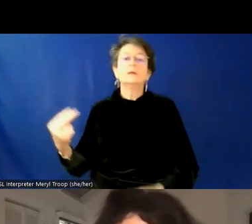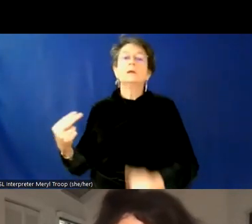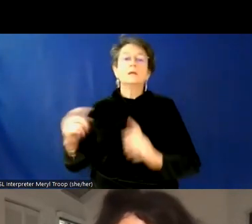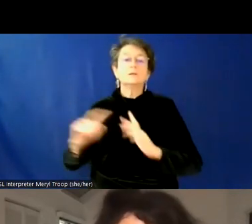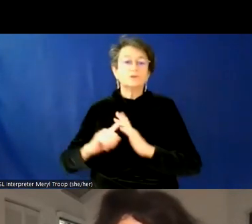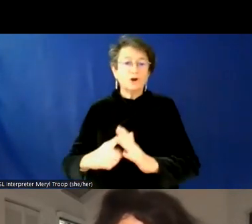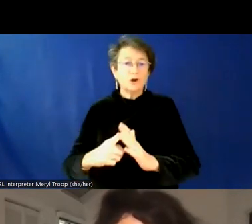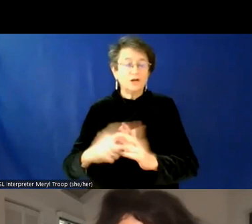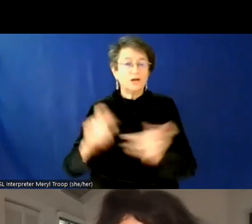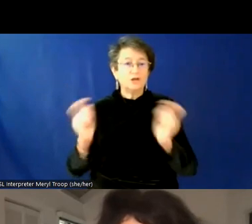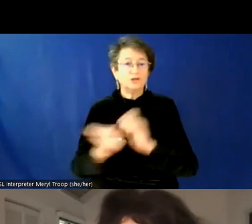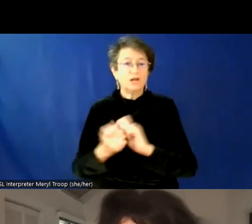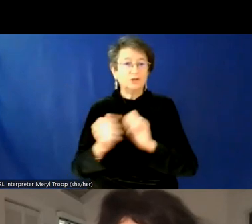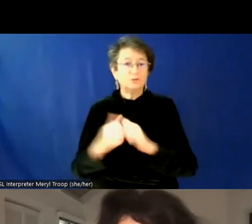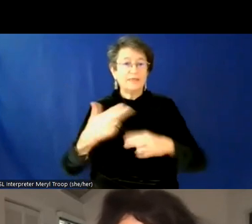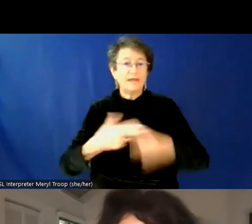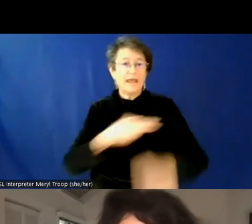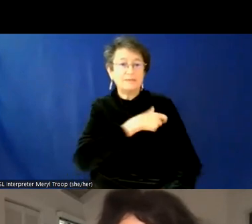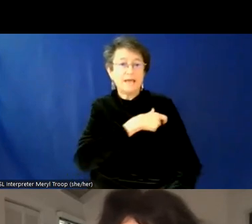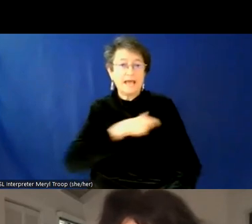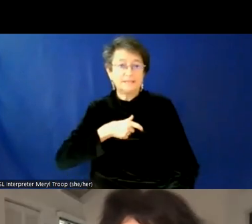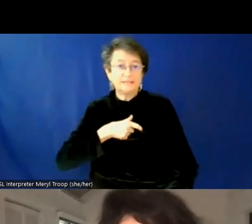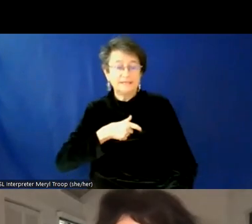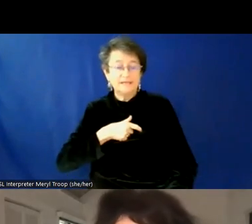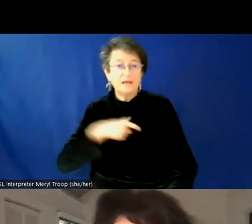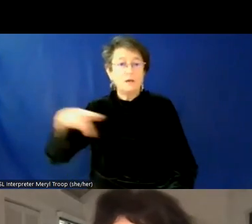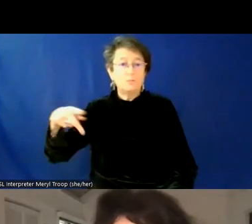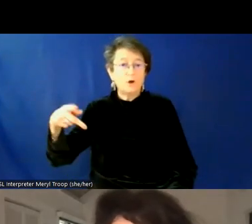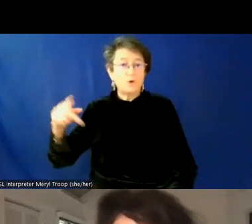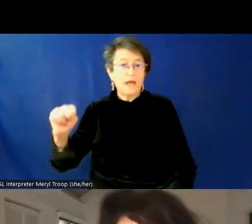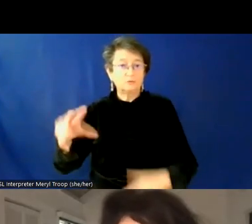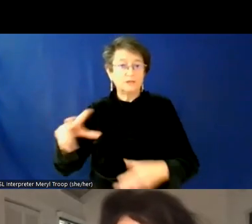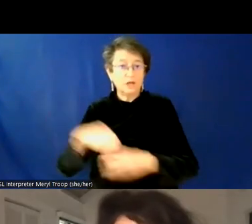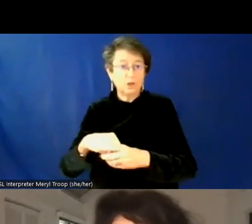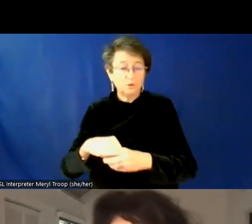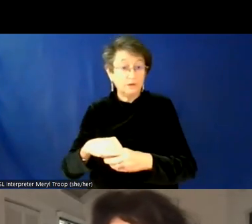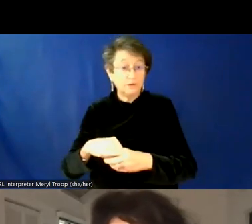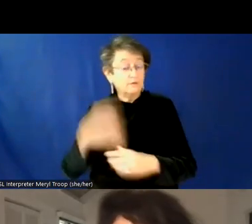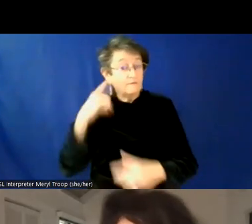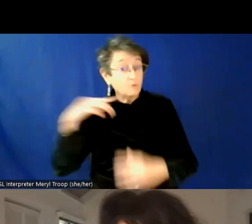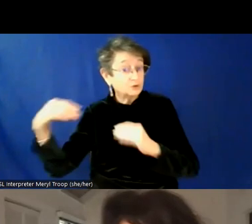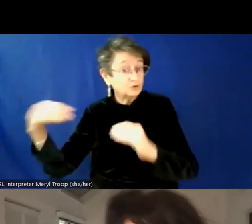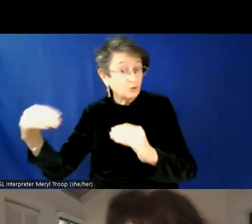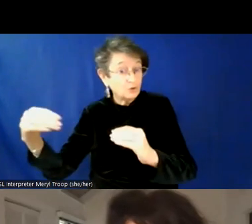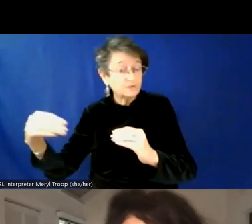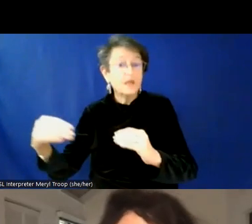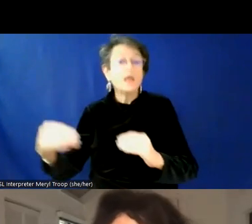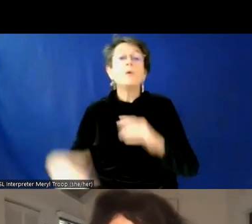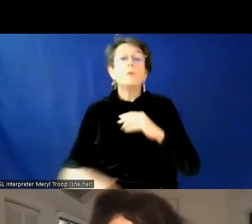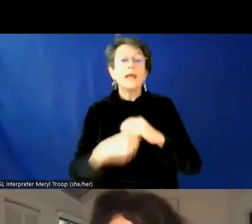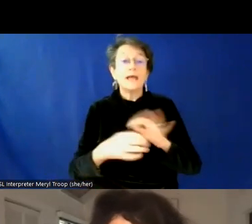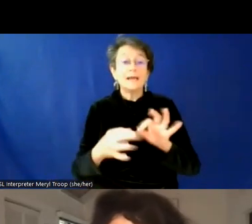change with our name tags and our retail stores. And that went along with adding languages spoken,